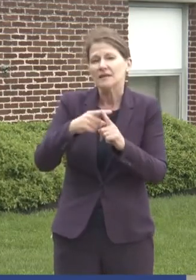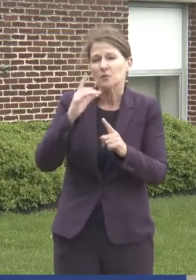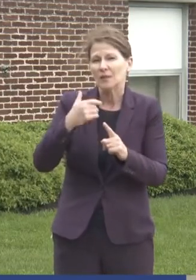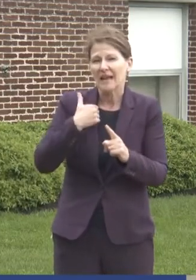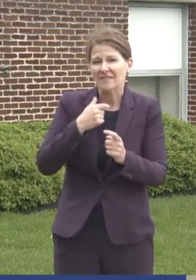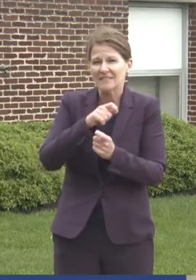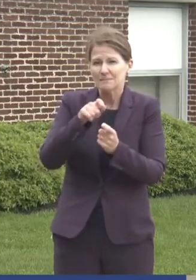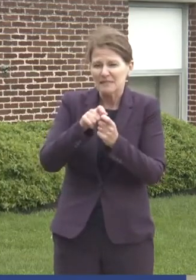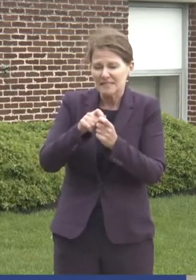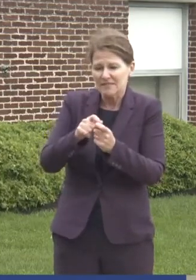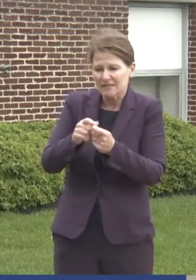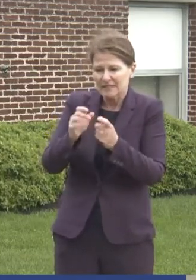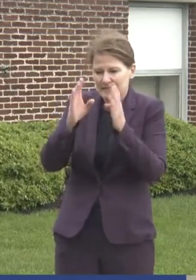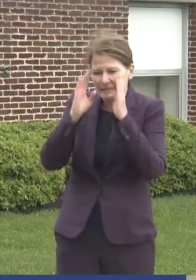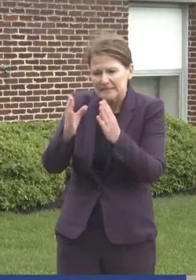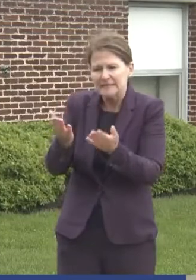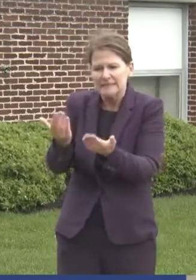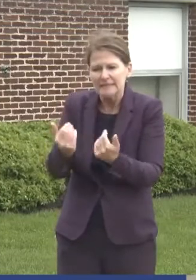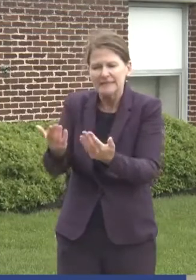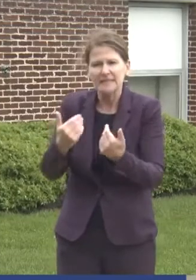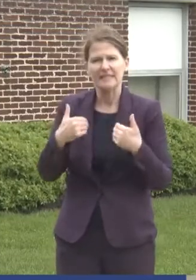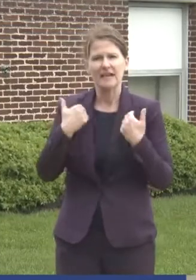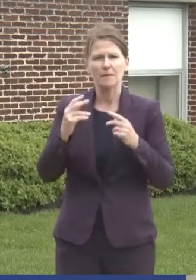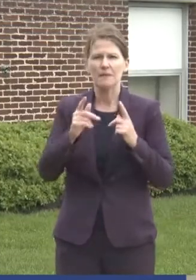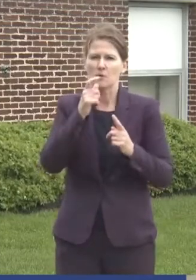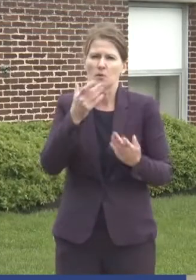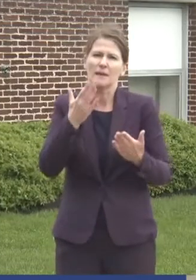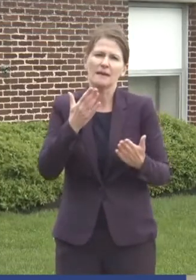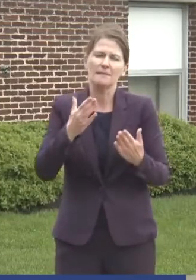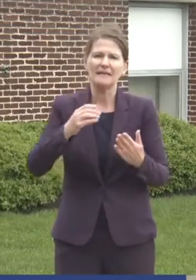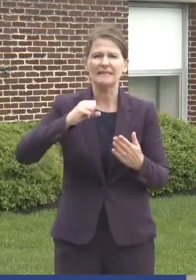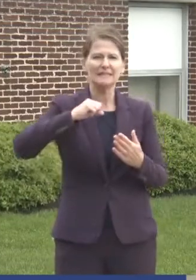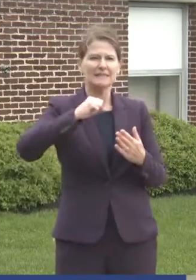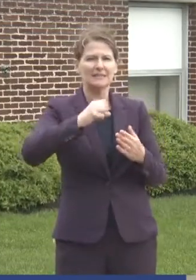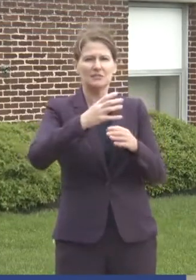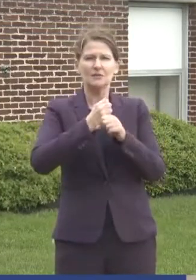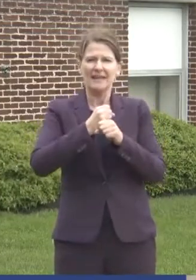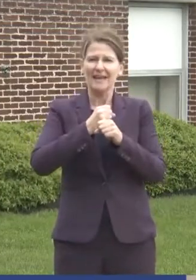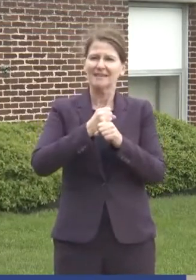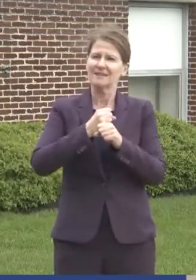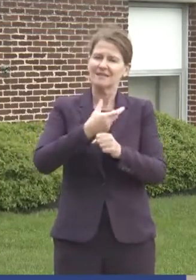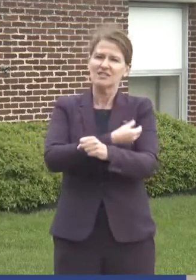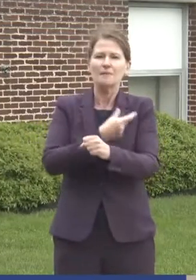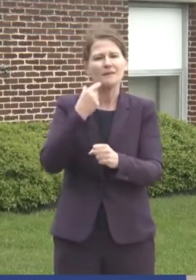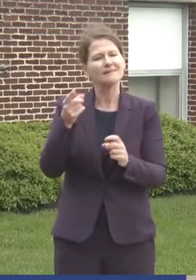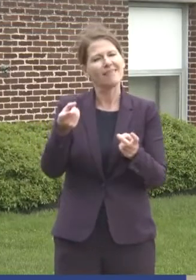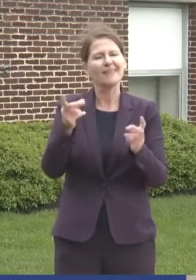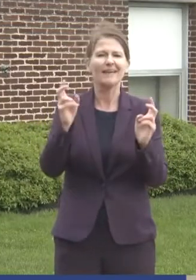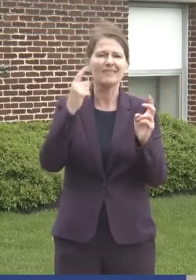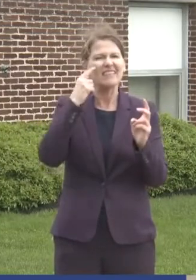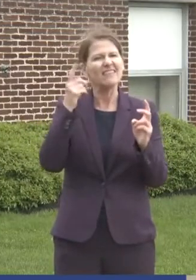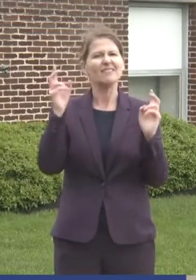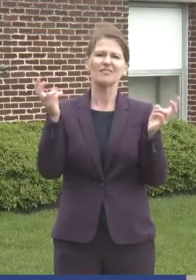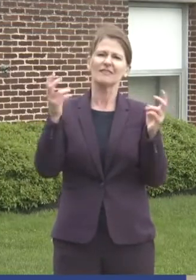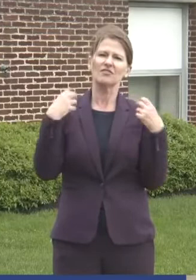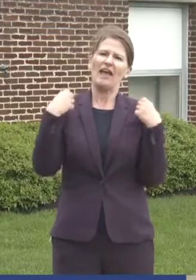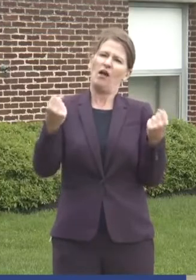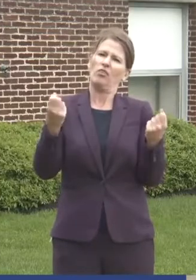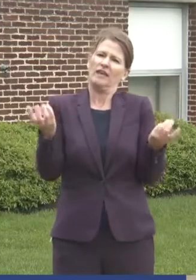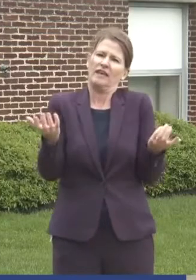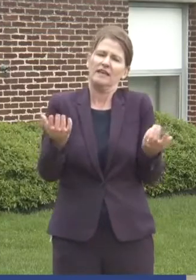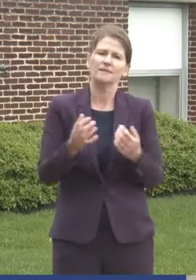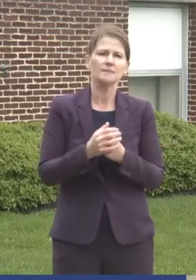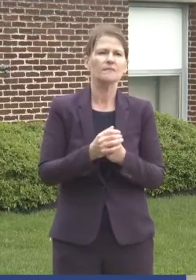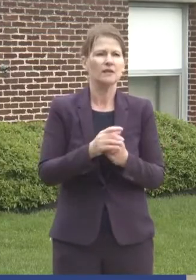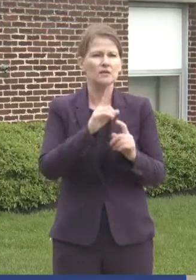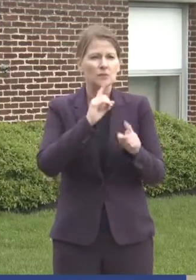address to get young people who may be more reluctant to get the shot because they are quote unquote healthy. Okay, go ahead. The first